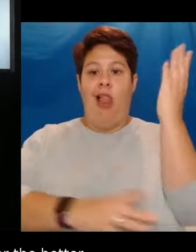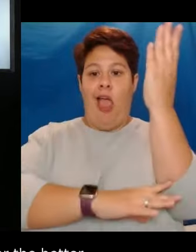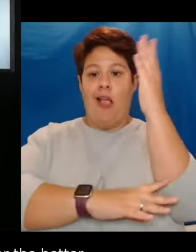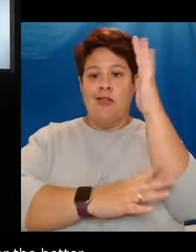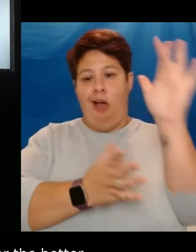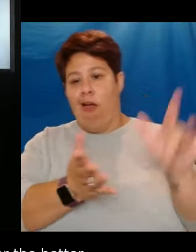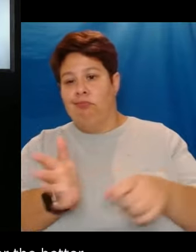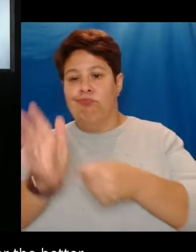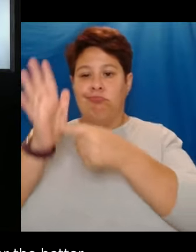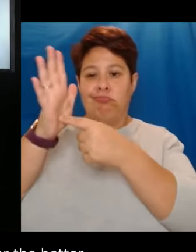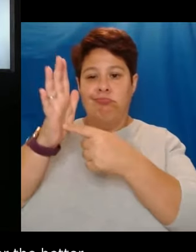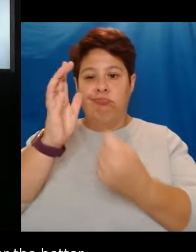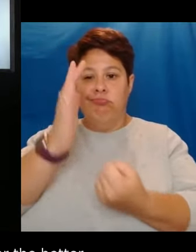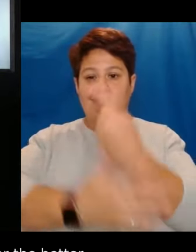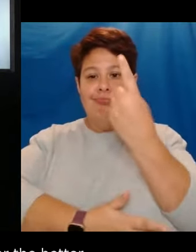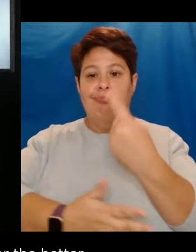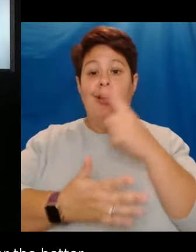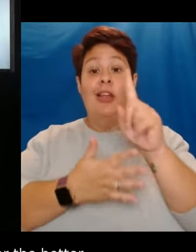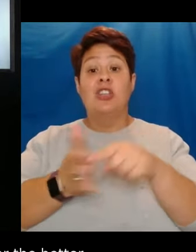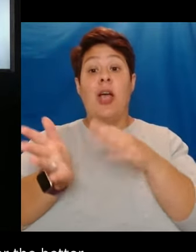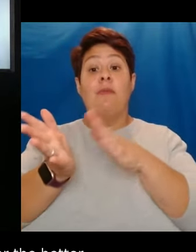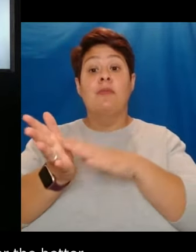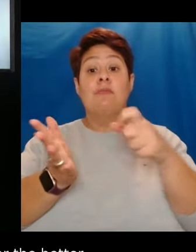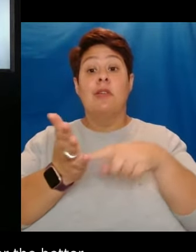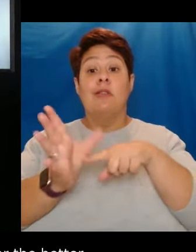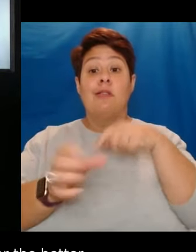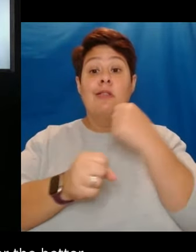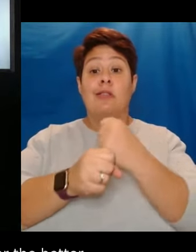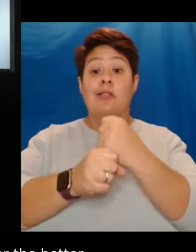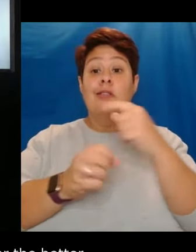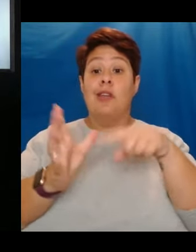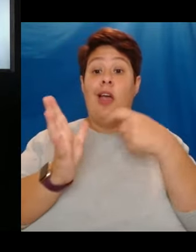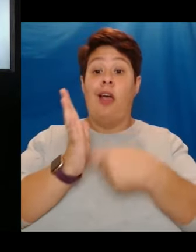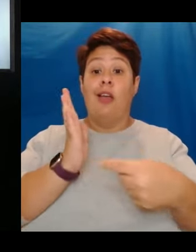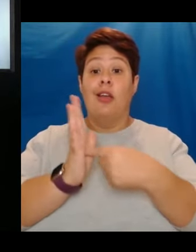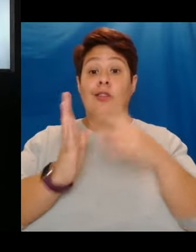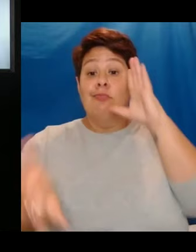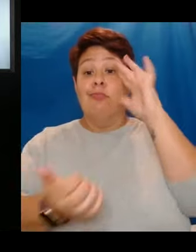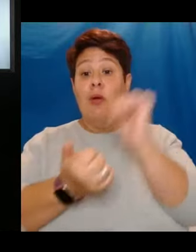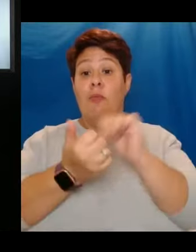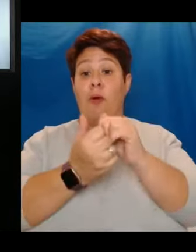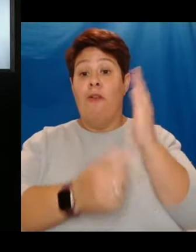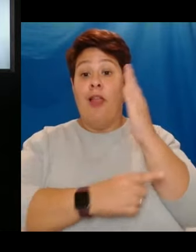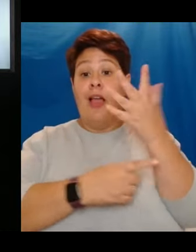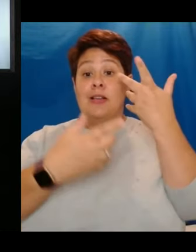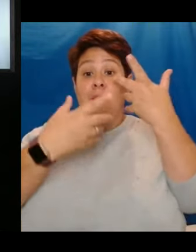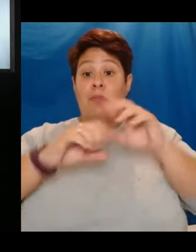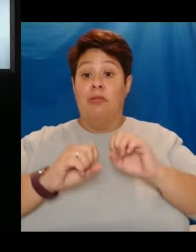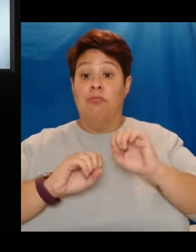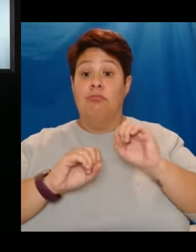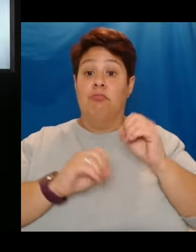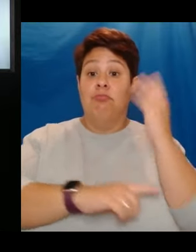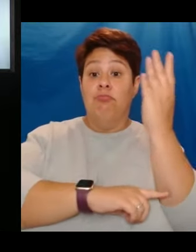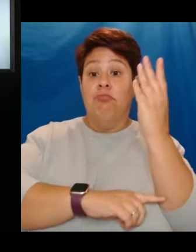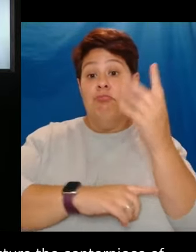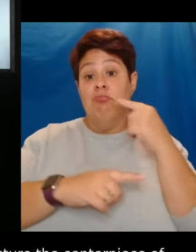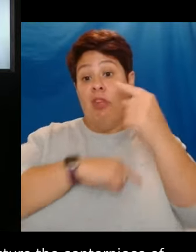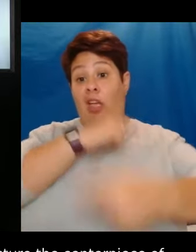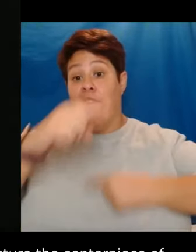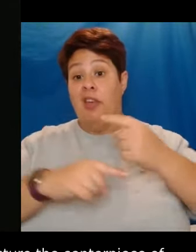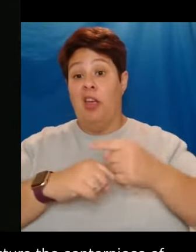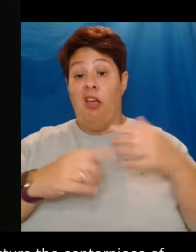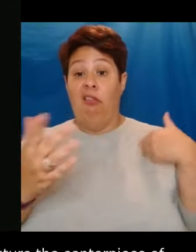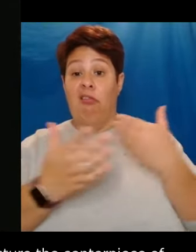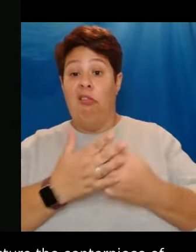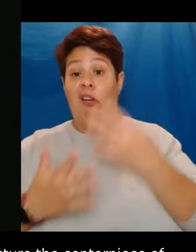The James McTaggart Memorial Lecture has been delivered annually since 1976 and today's speaker, Jack